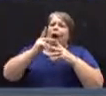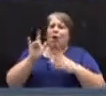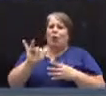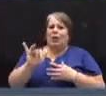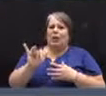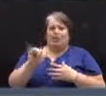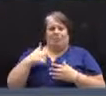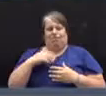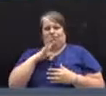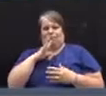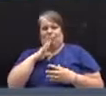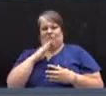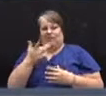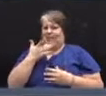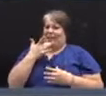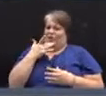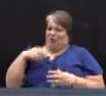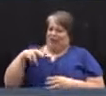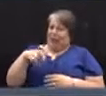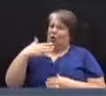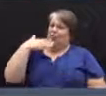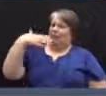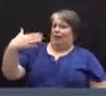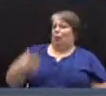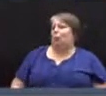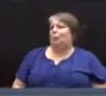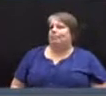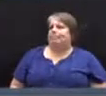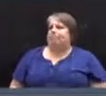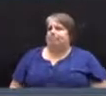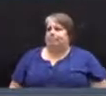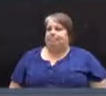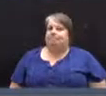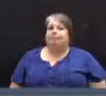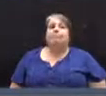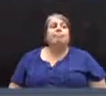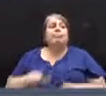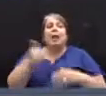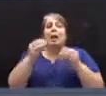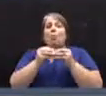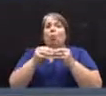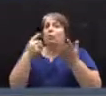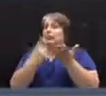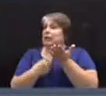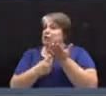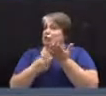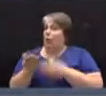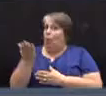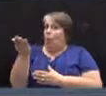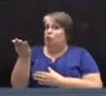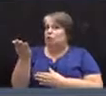in favor of sidewalks. Thank you. Further discussion on the motion?